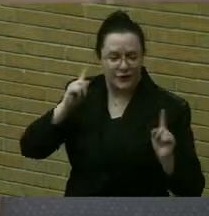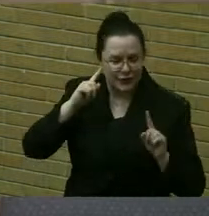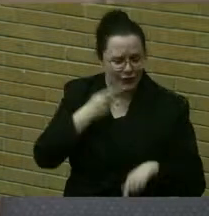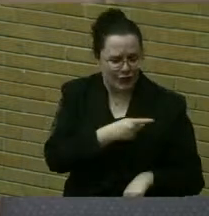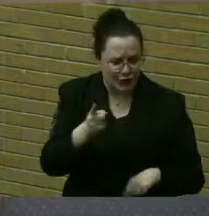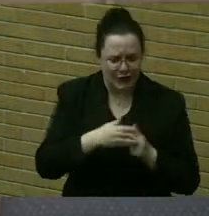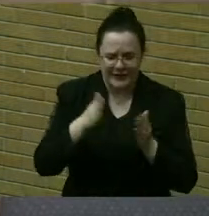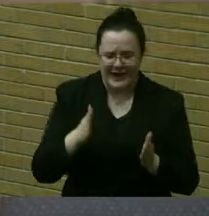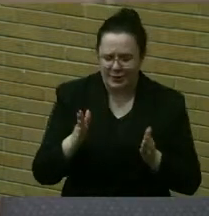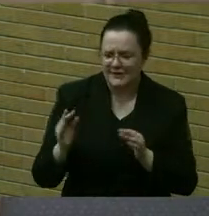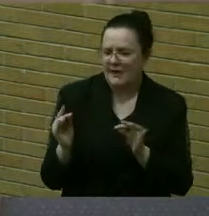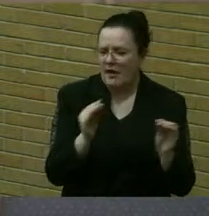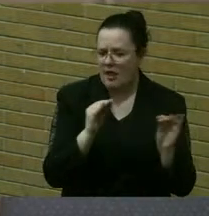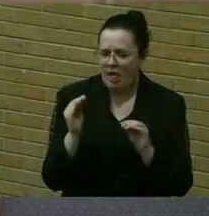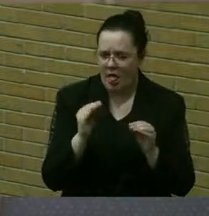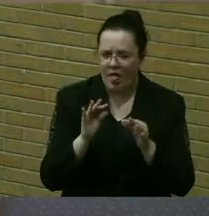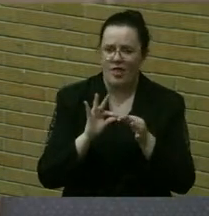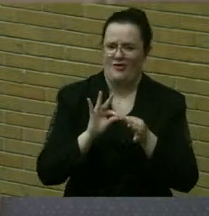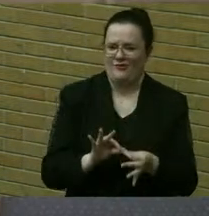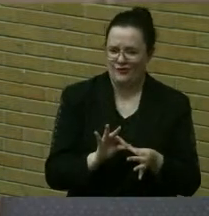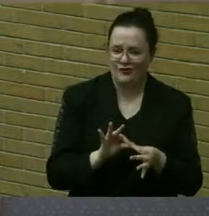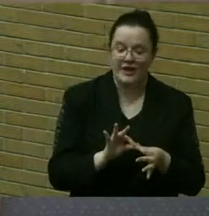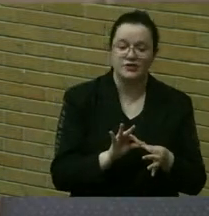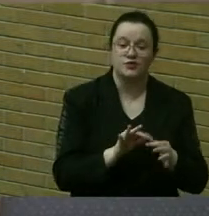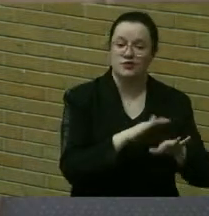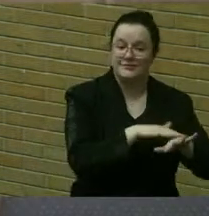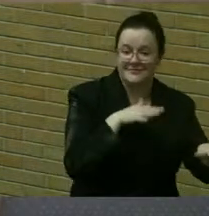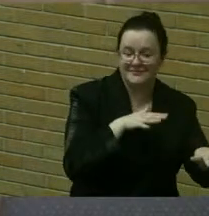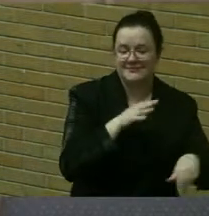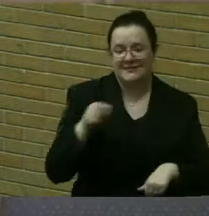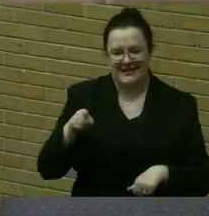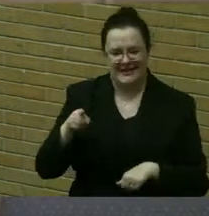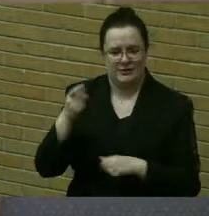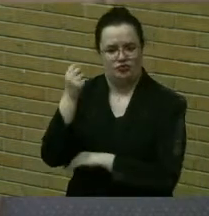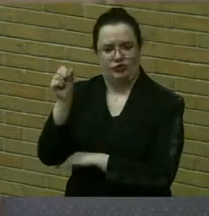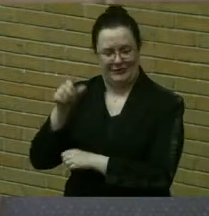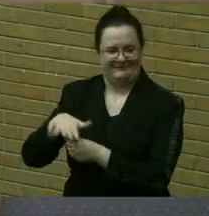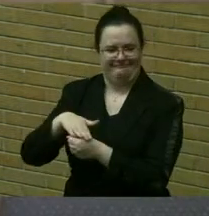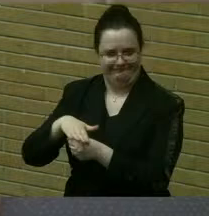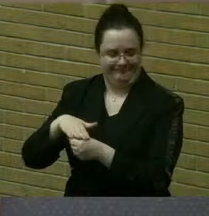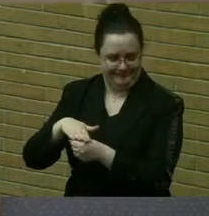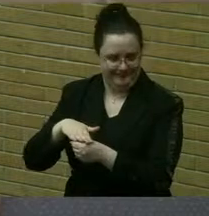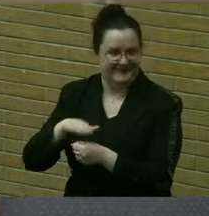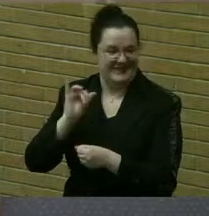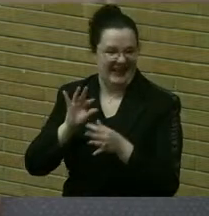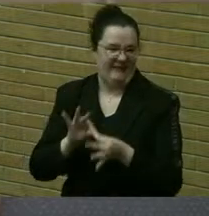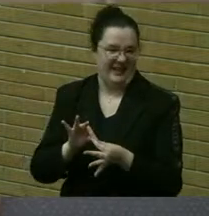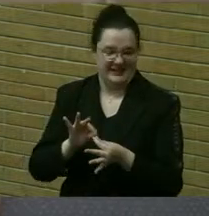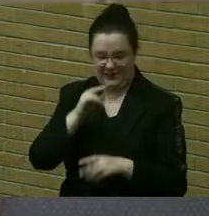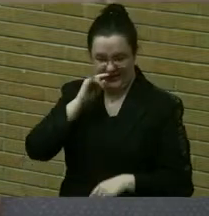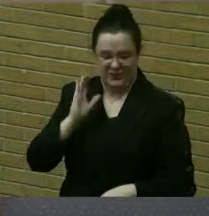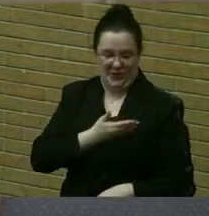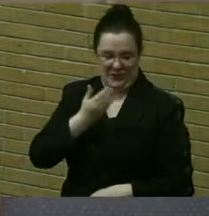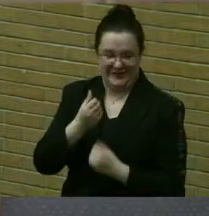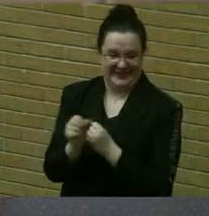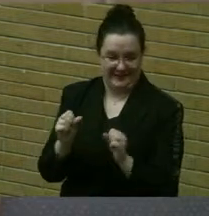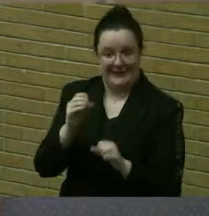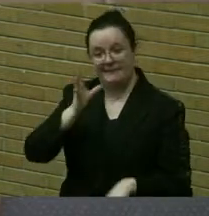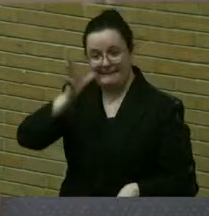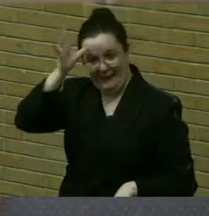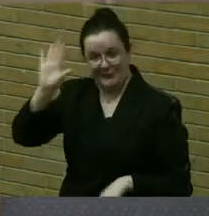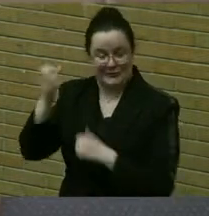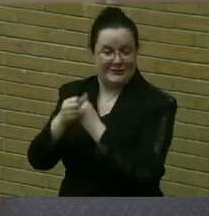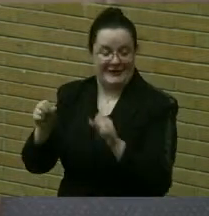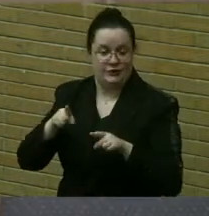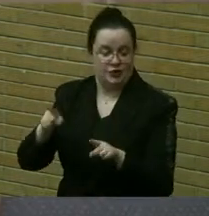but they both relate to safety and security of the kids in those buildings, and as well as drop off in the parents. So please, if you'd